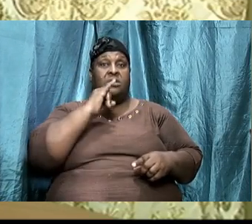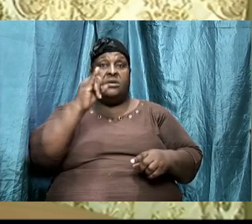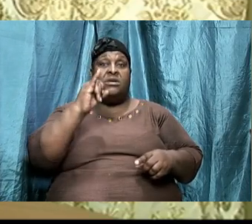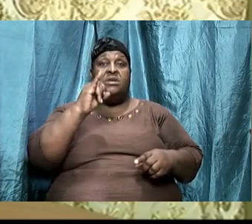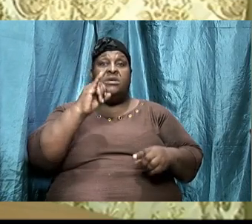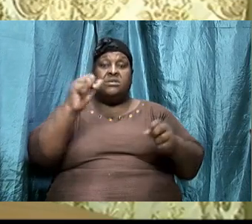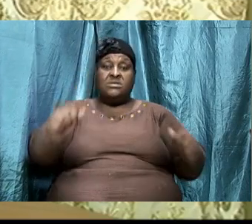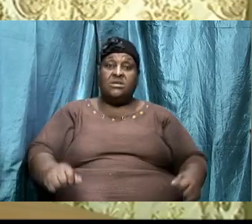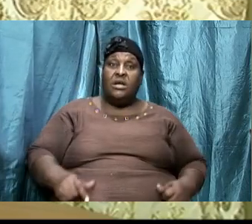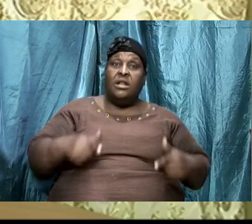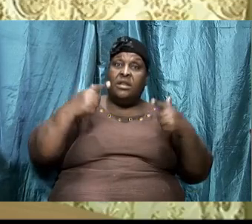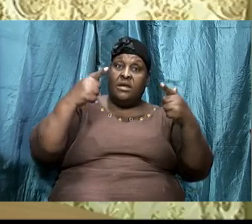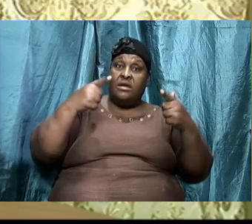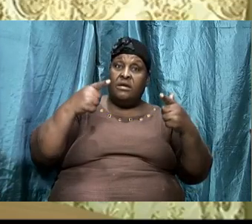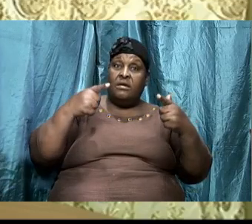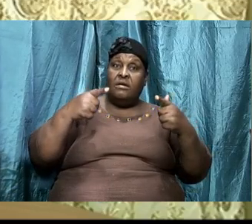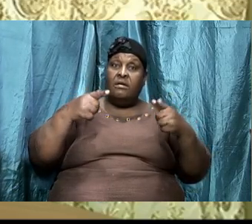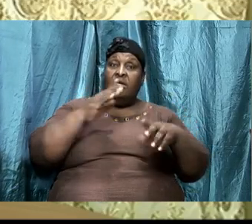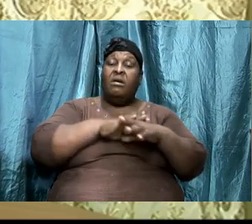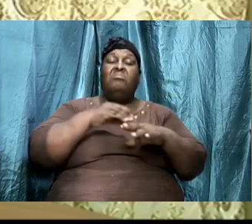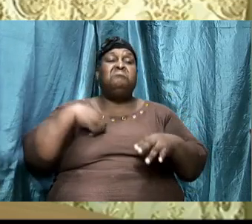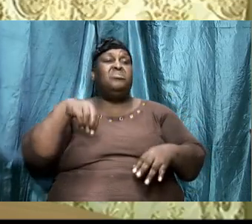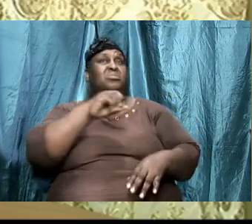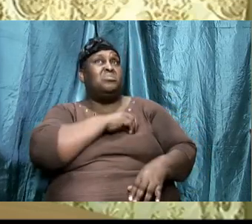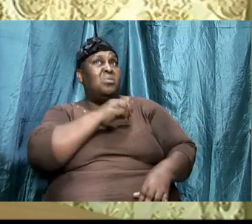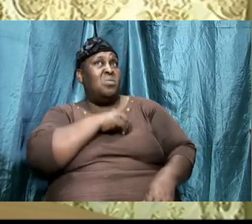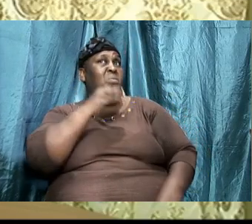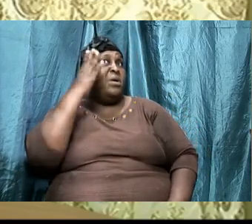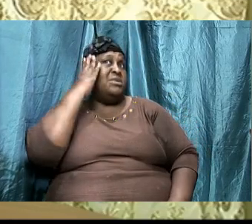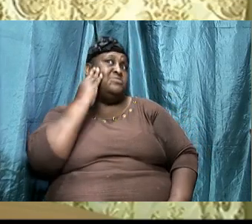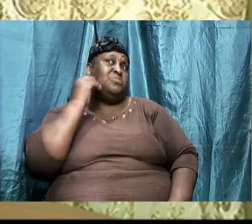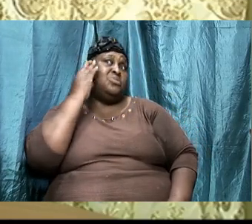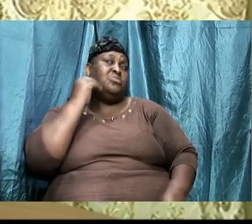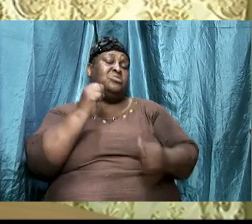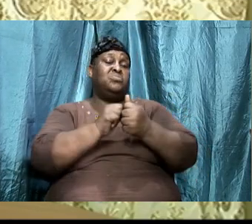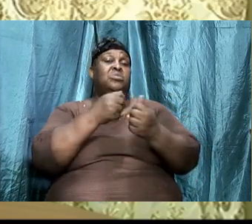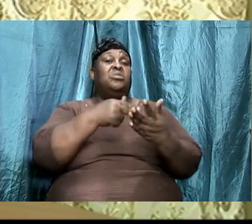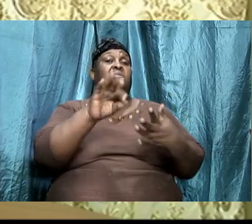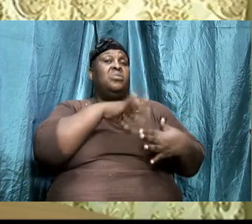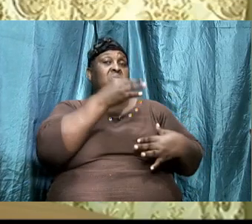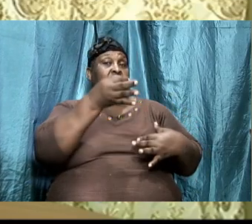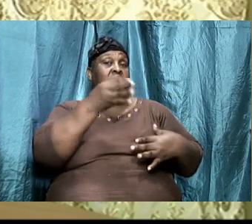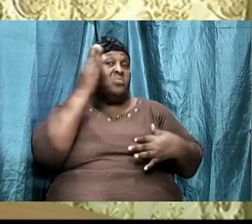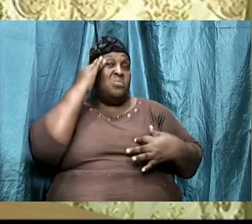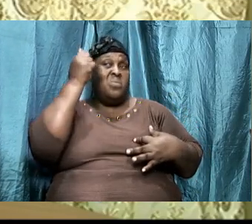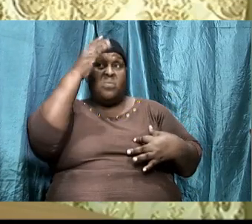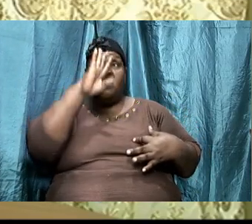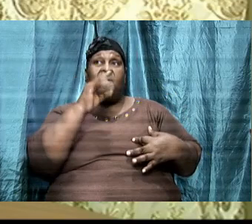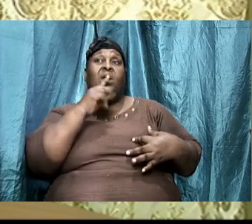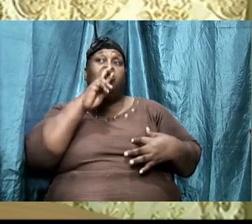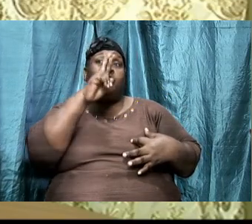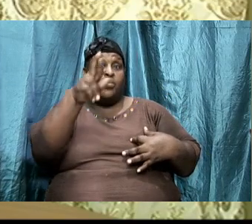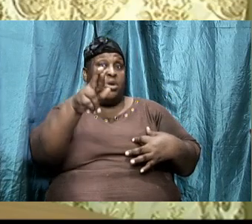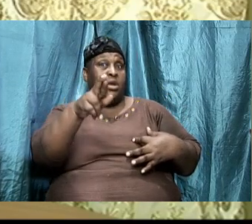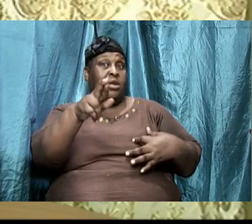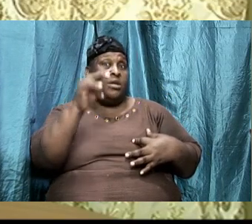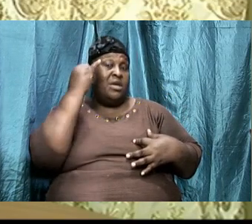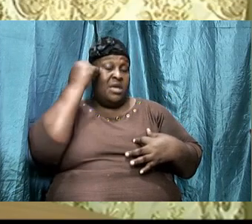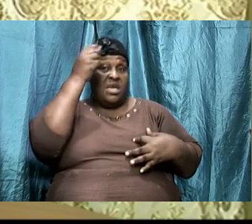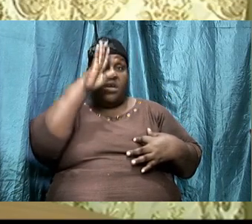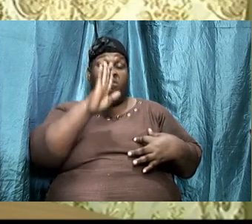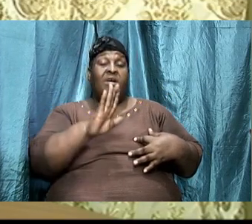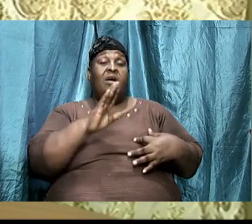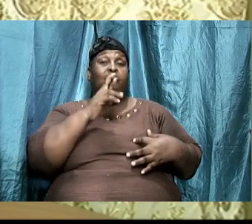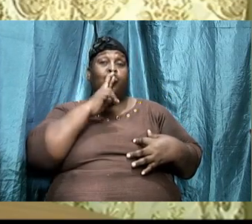Based on our experience with the Holy Ghost, we know that that God is real. And if that God is